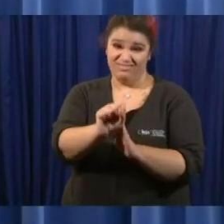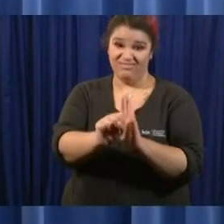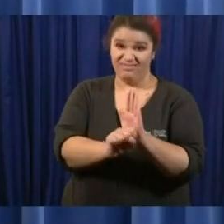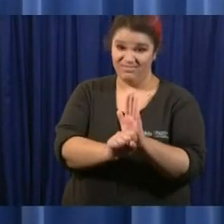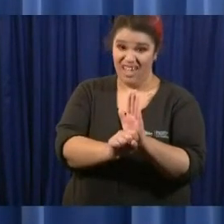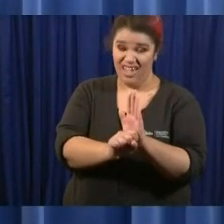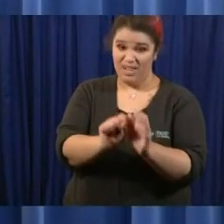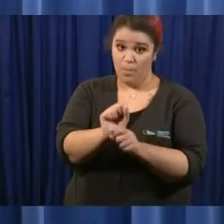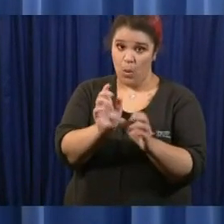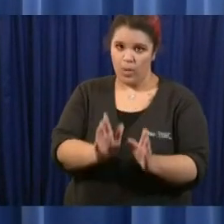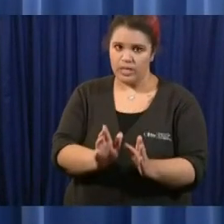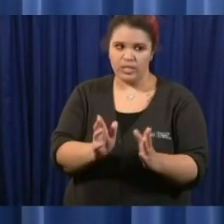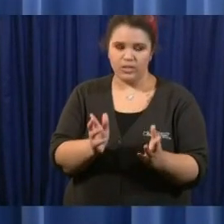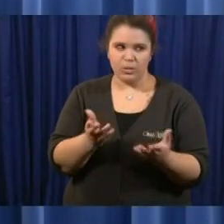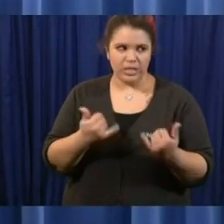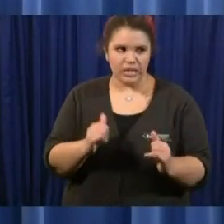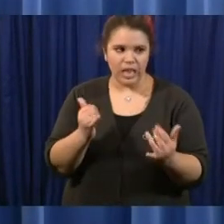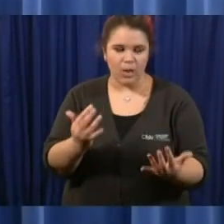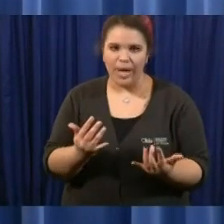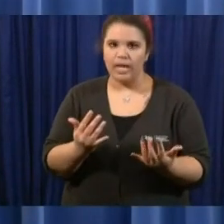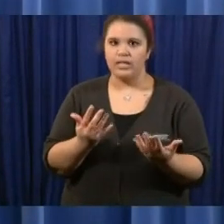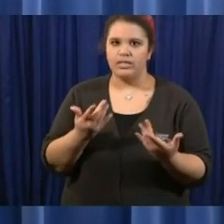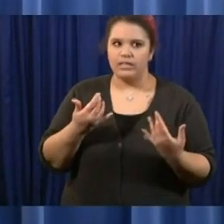and what do you think might be done about it